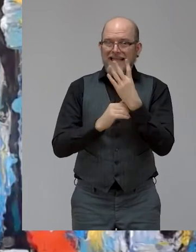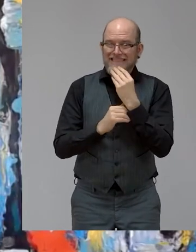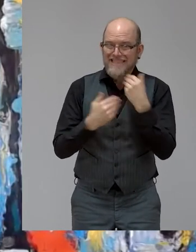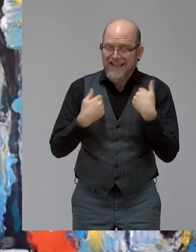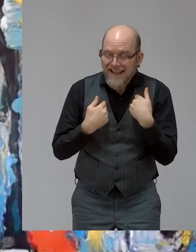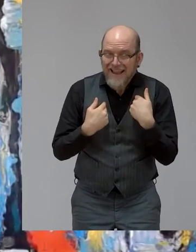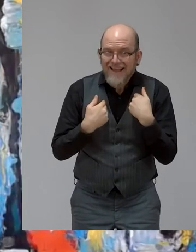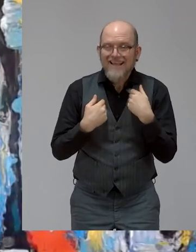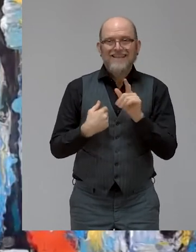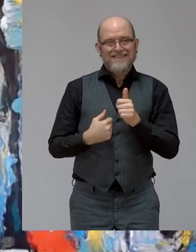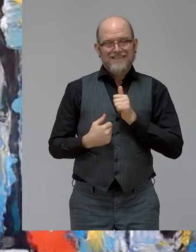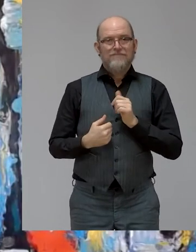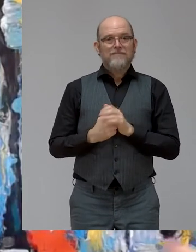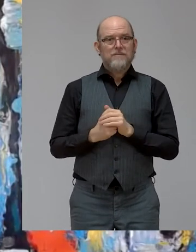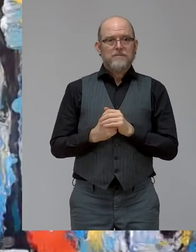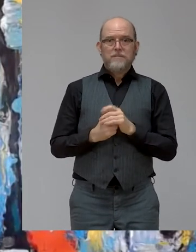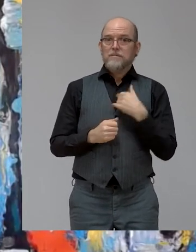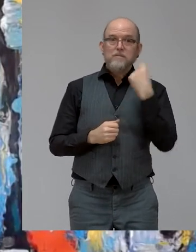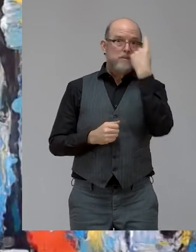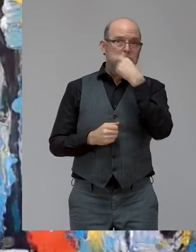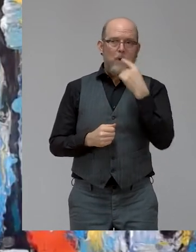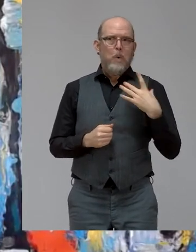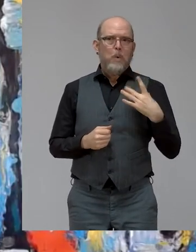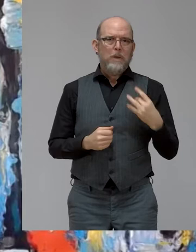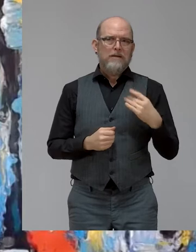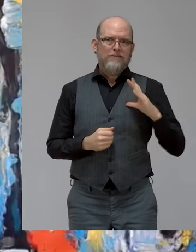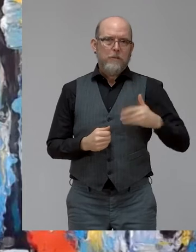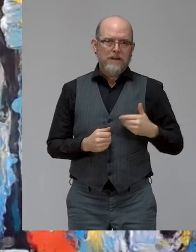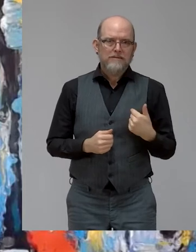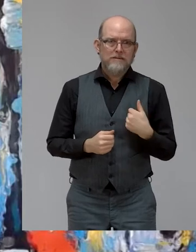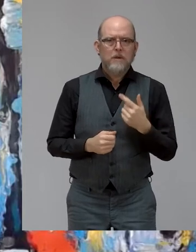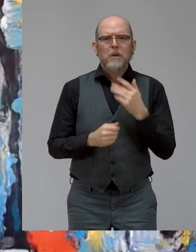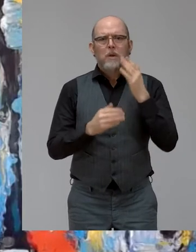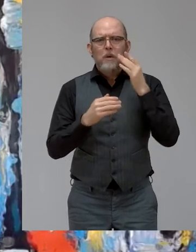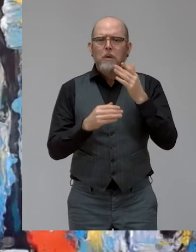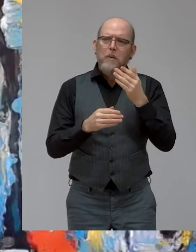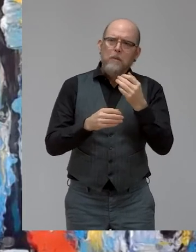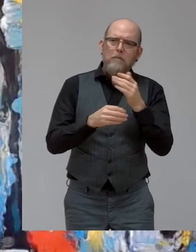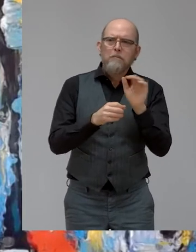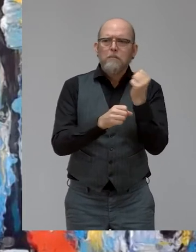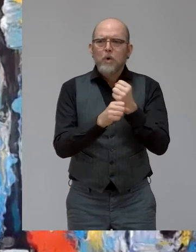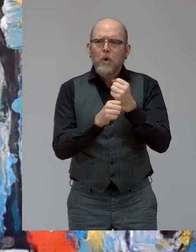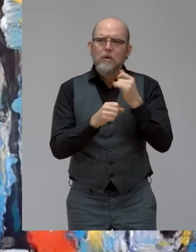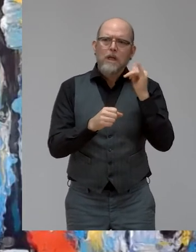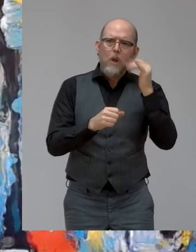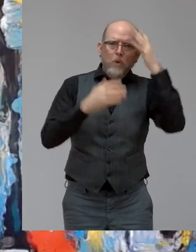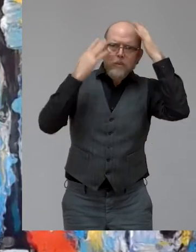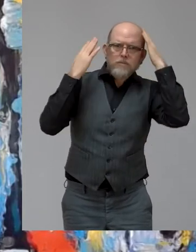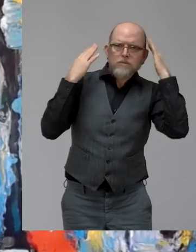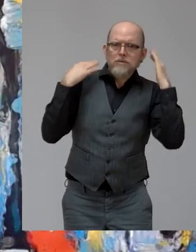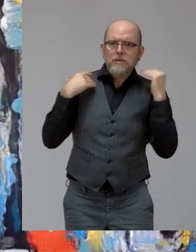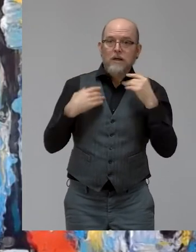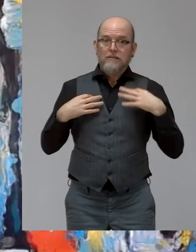am a white female with brown or blondish hair, a black shirt, and a necklace,